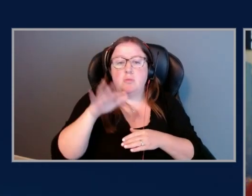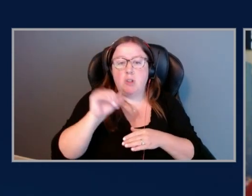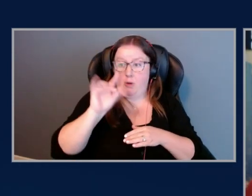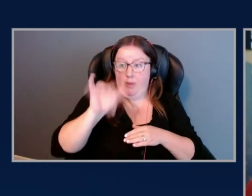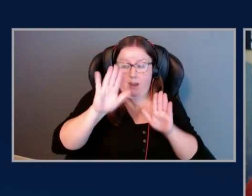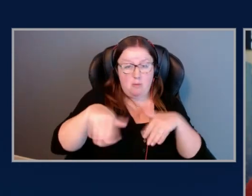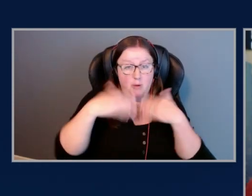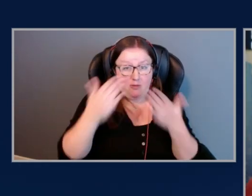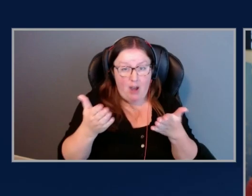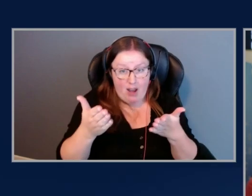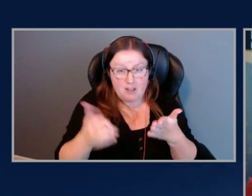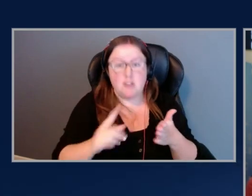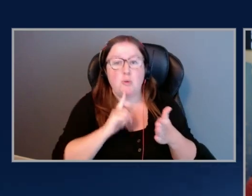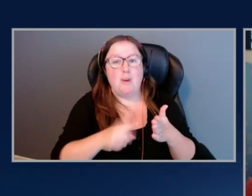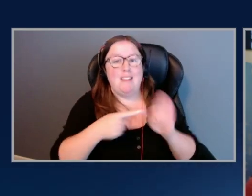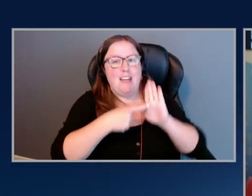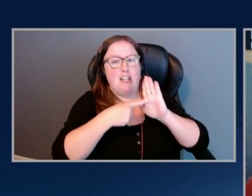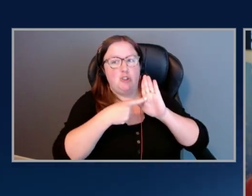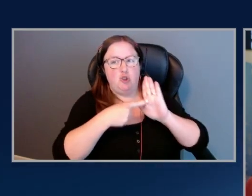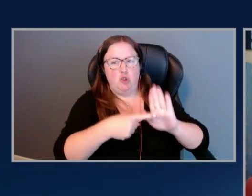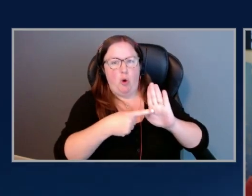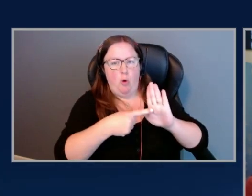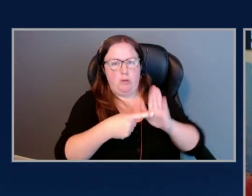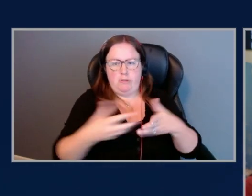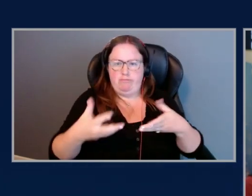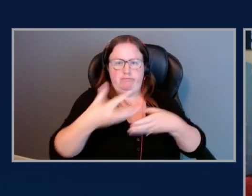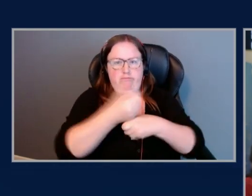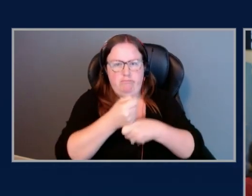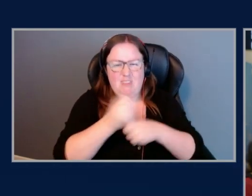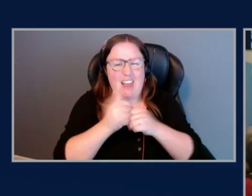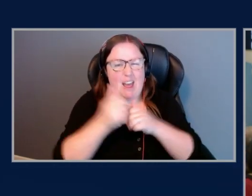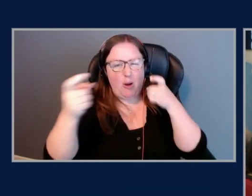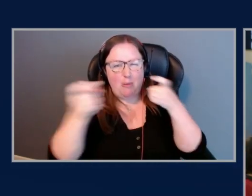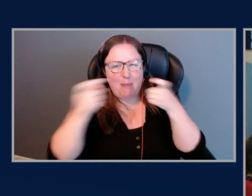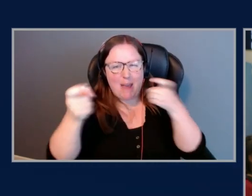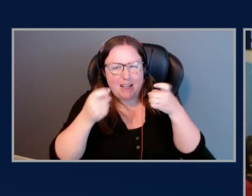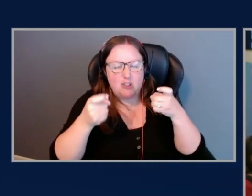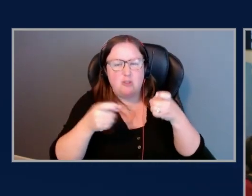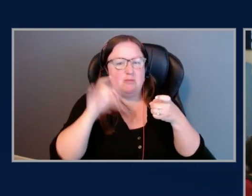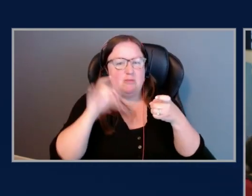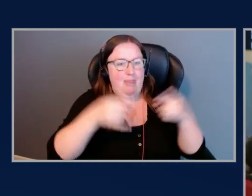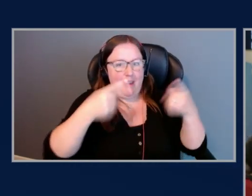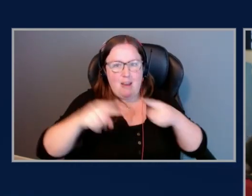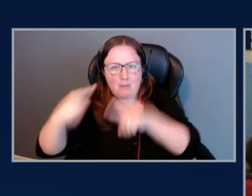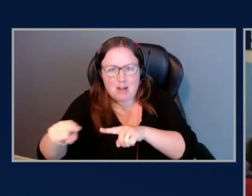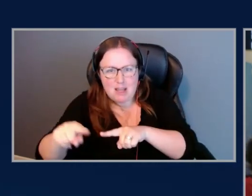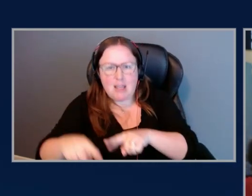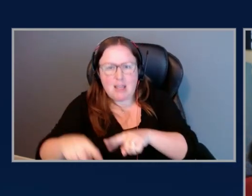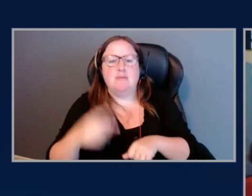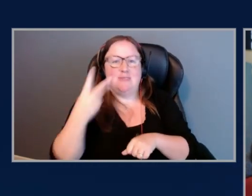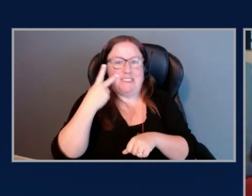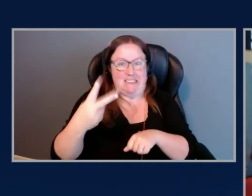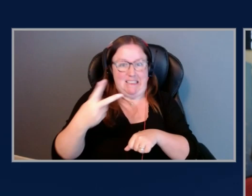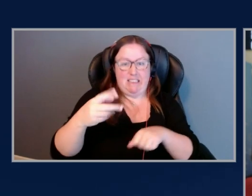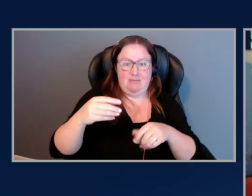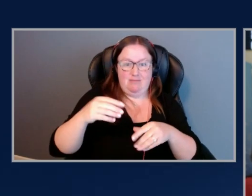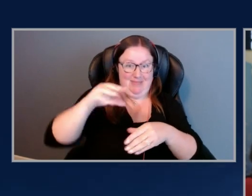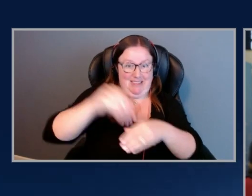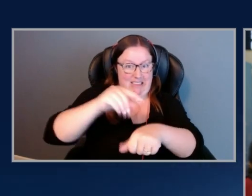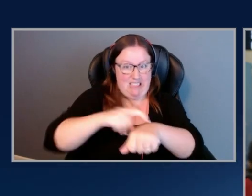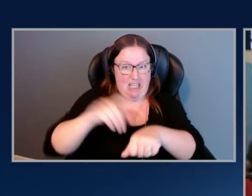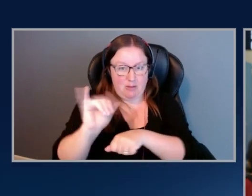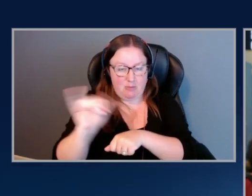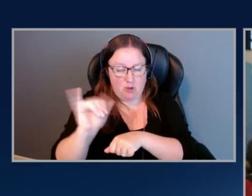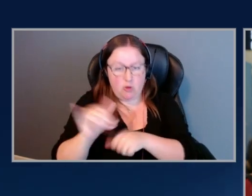is kind of the snapshot-level way of managing this transaction going in time travel. And with this launch, what